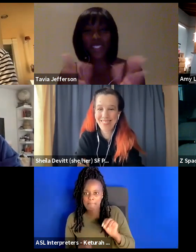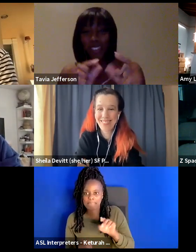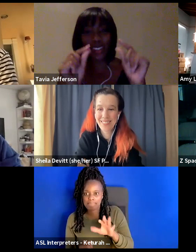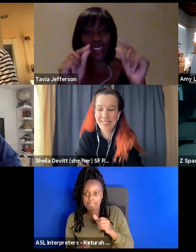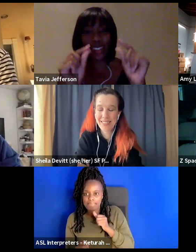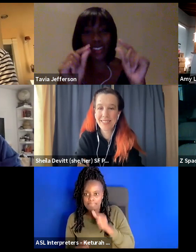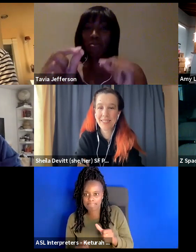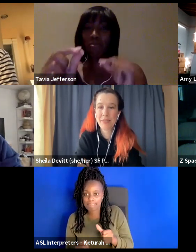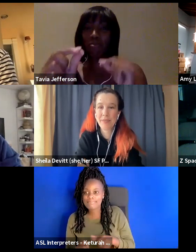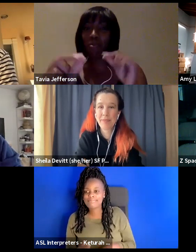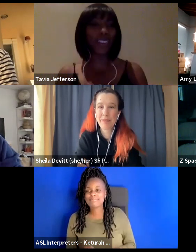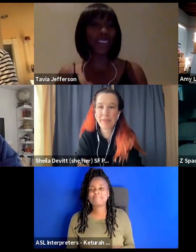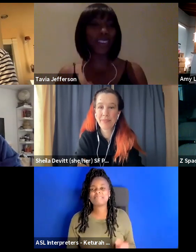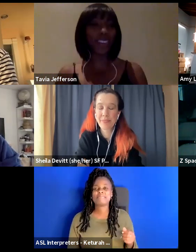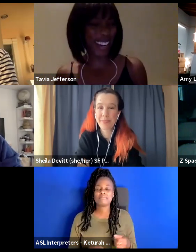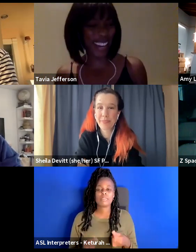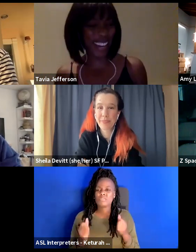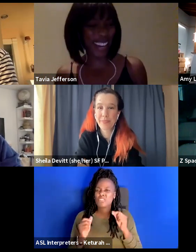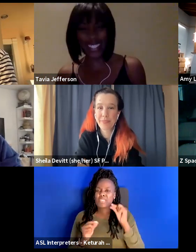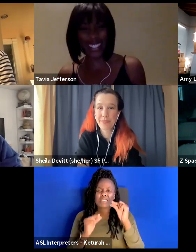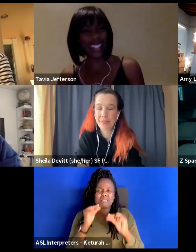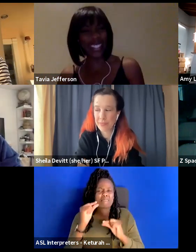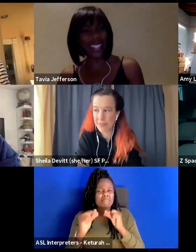don't box other minor